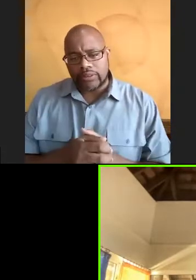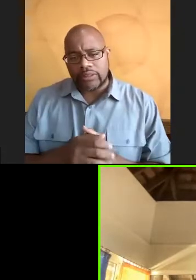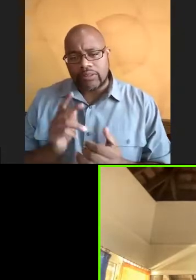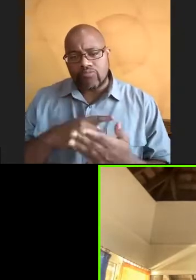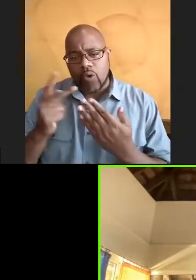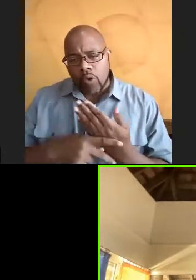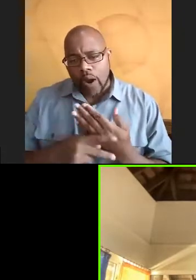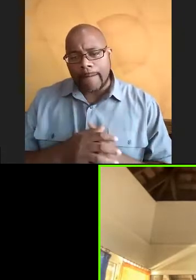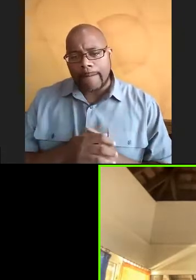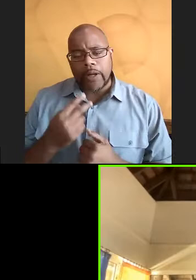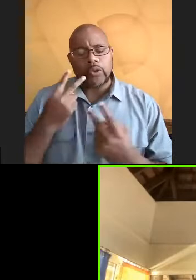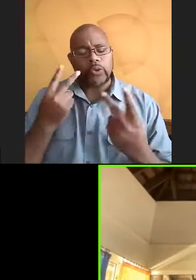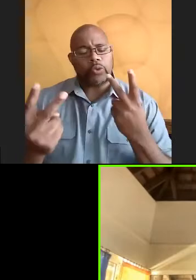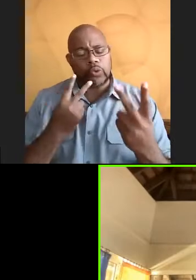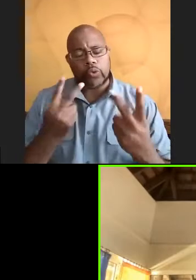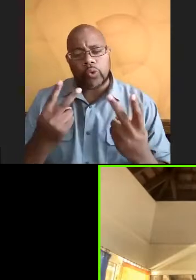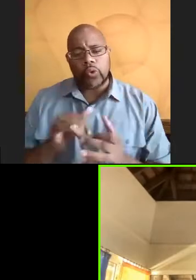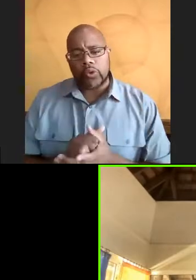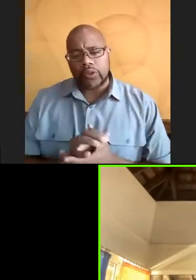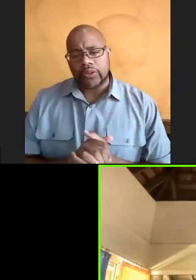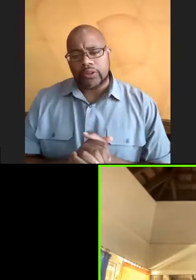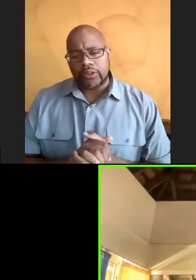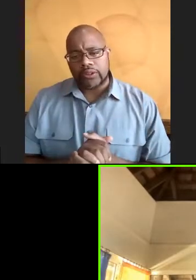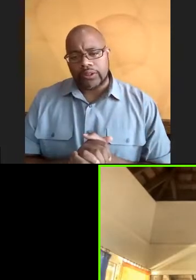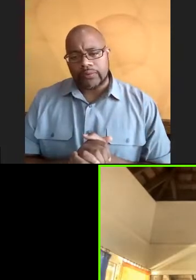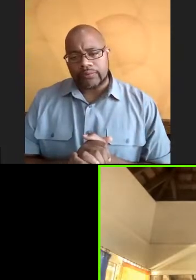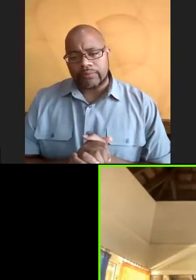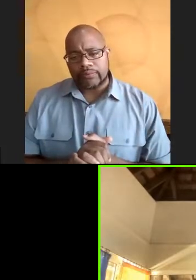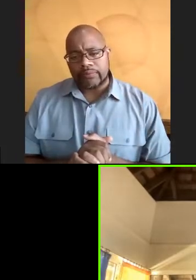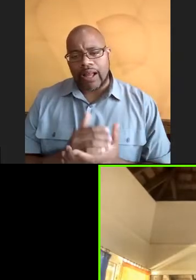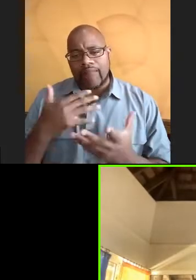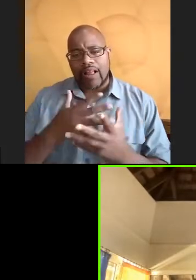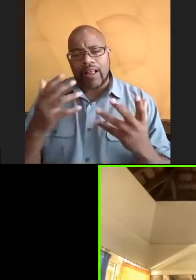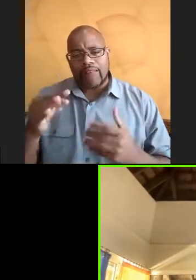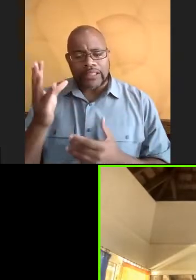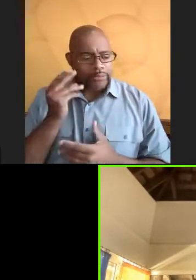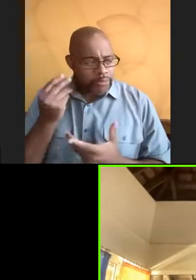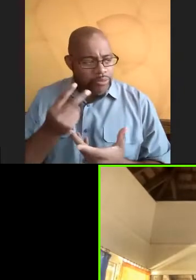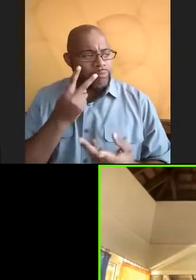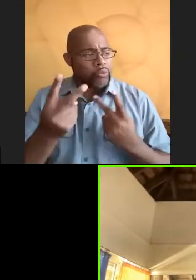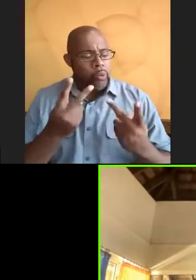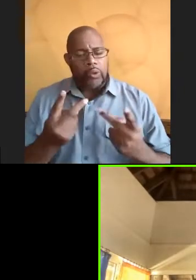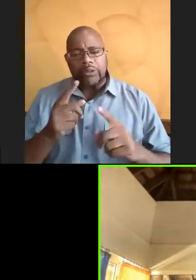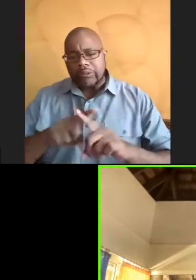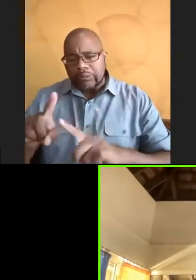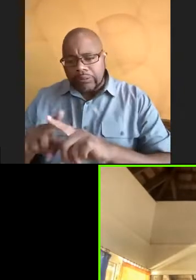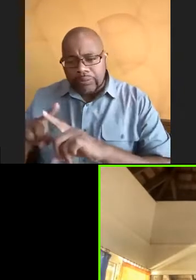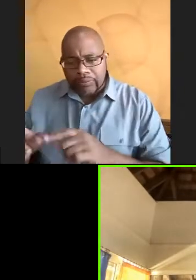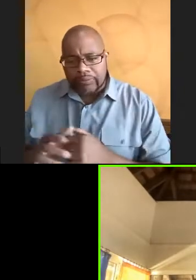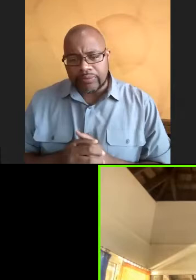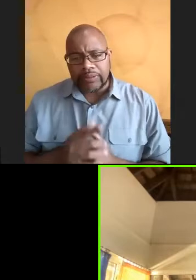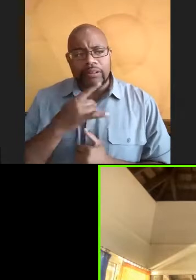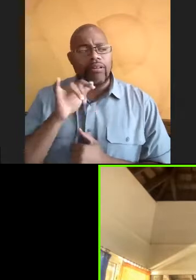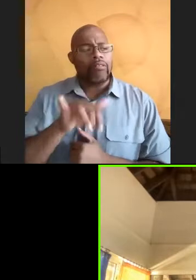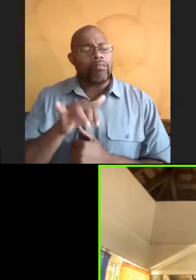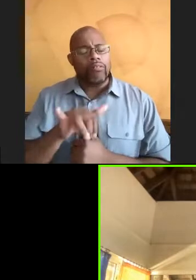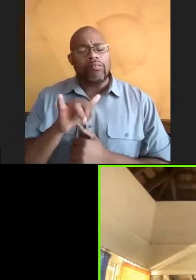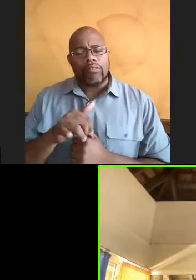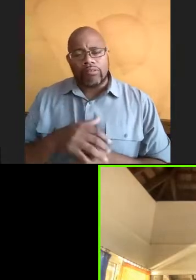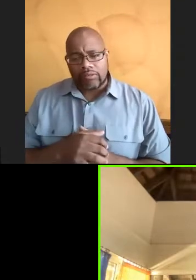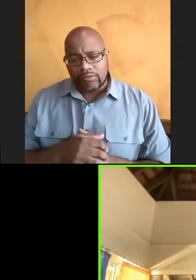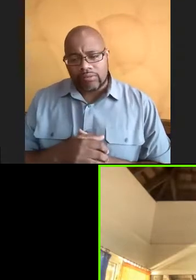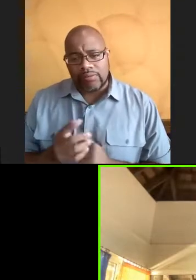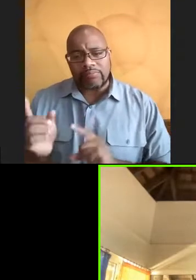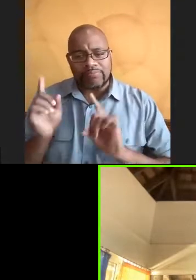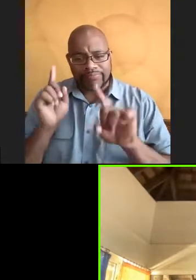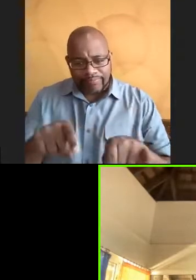actually saw like real marine scientists. And also I met a bunch of black women marine scientists. And was like, oh, like, this is something I can